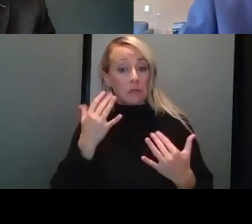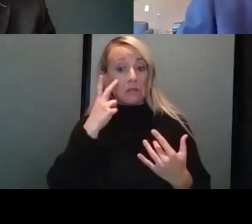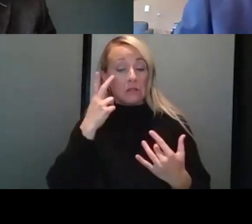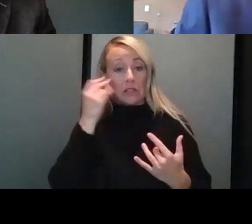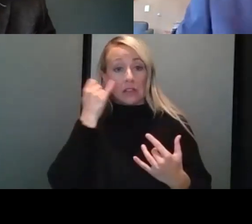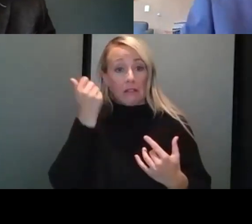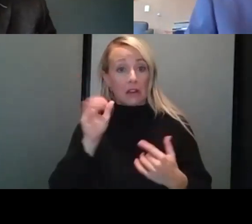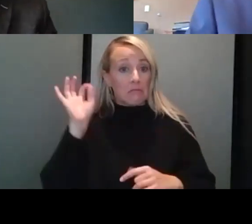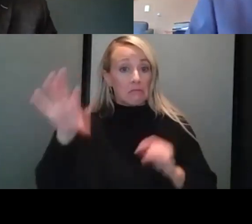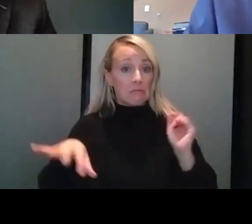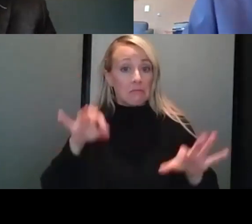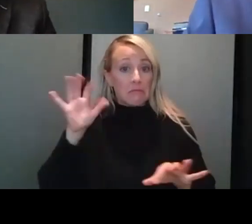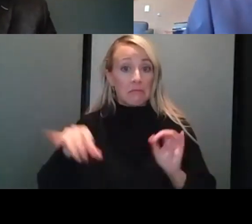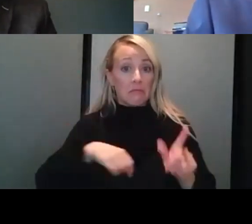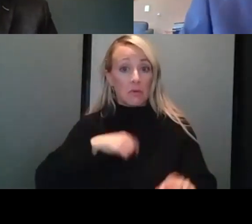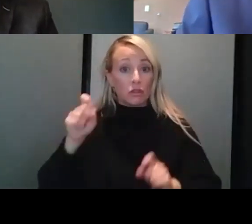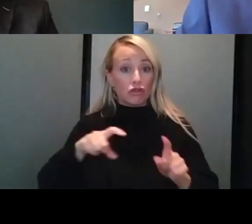our media partners on the call.